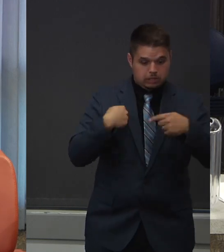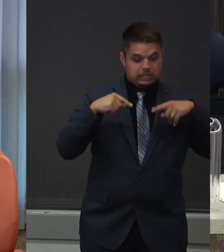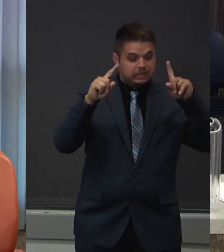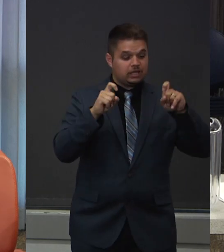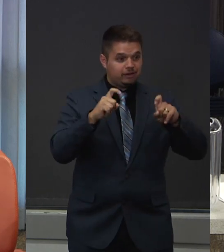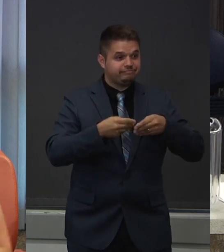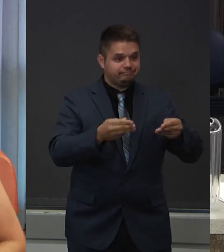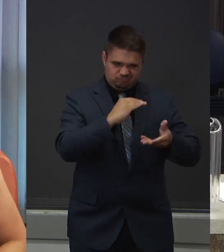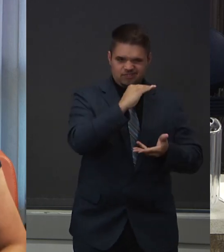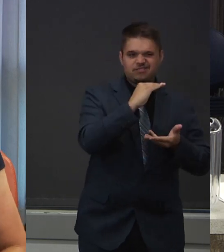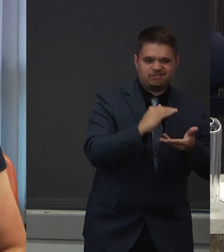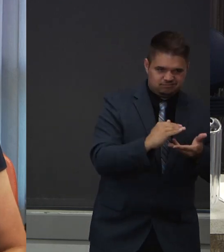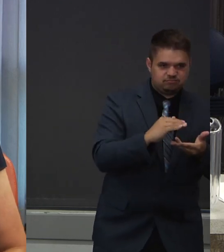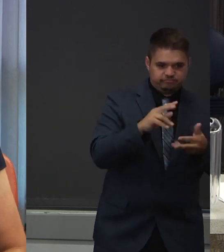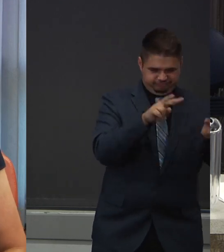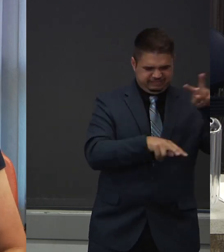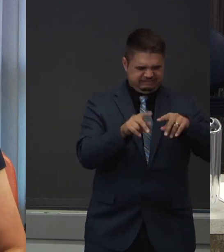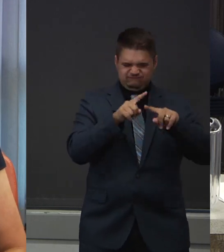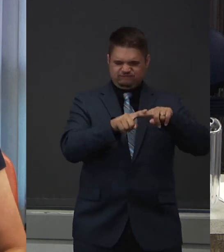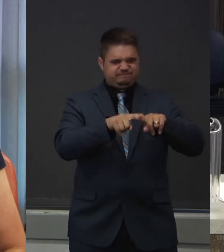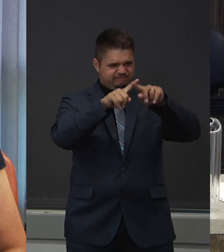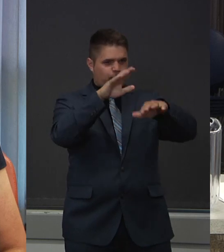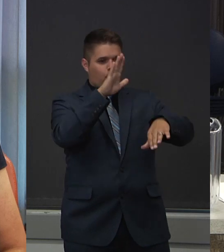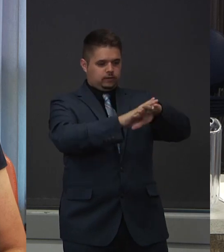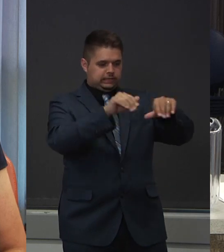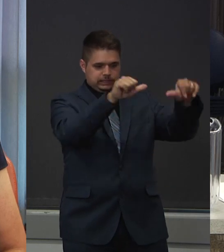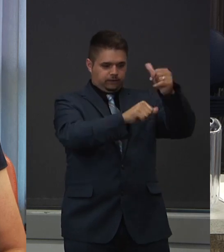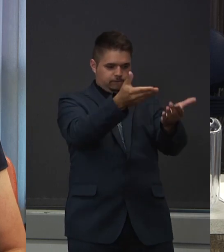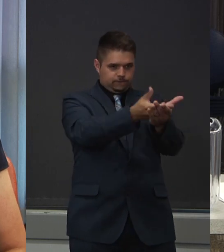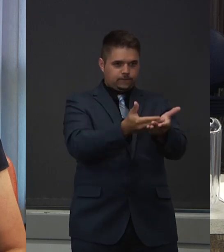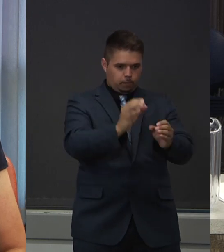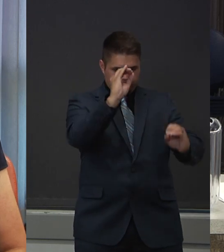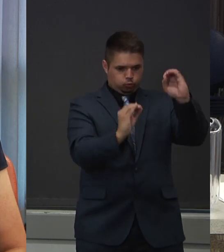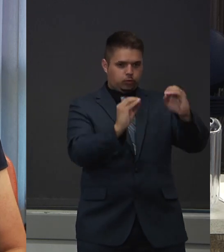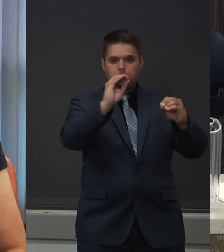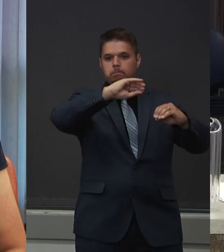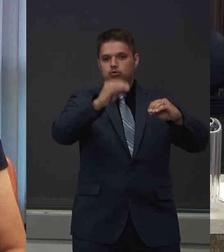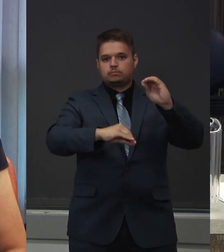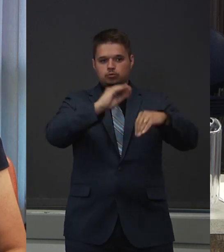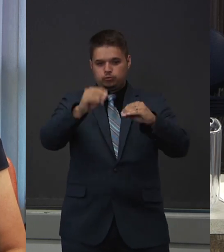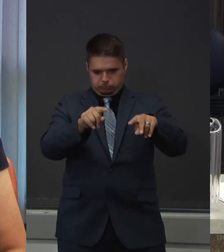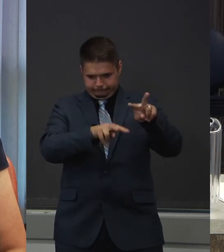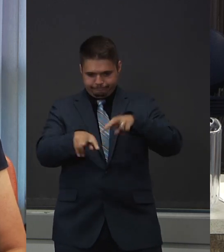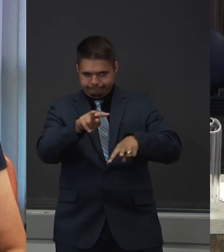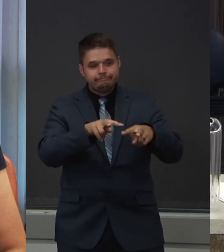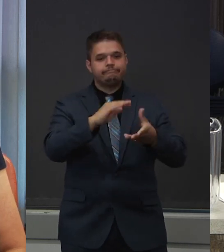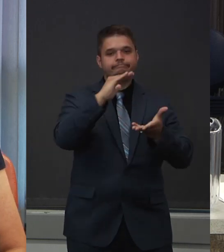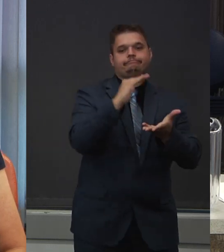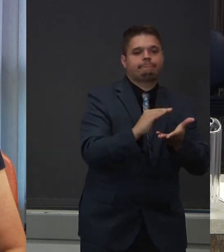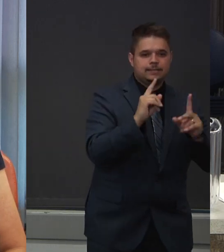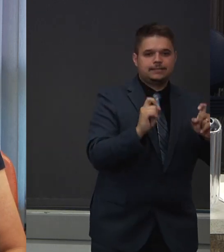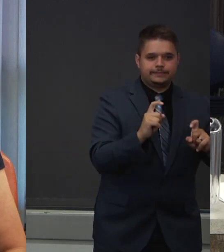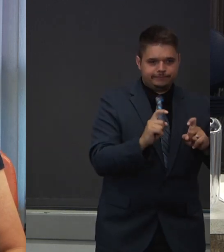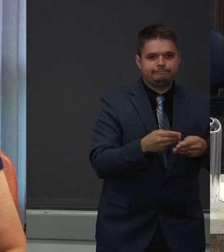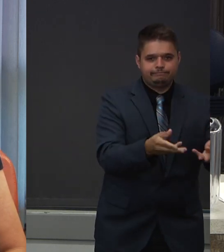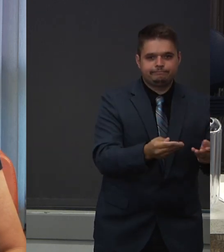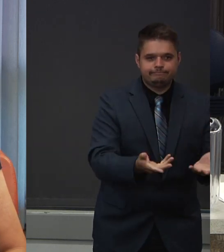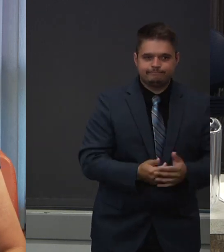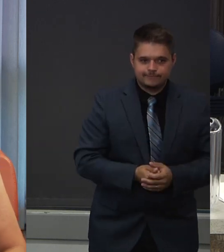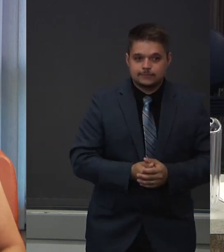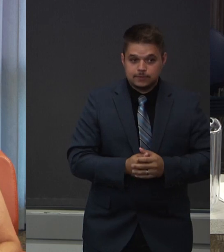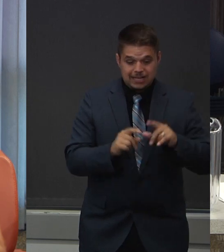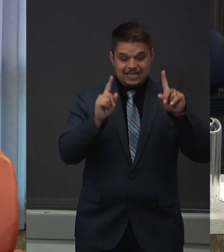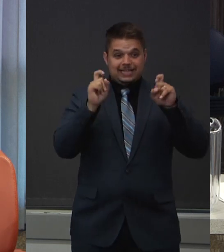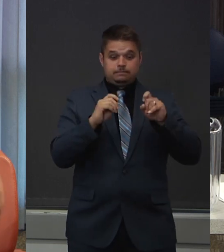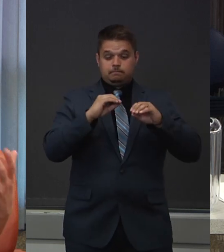,000 residents, but we have tested many. Our percent positivity is actually a good measurement